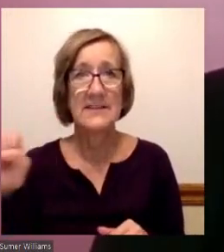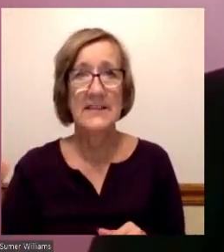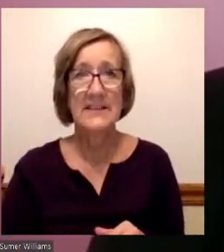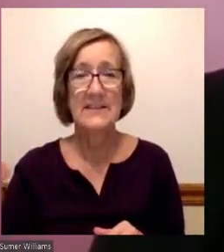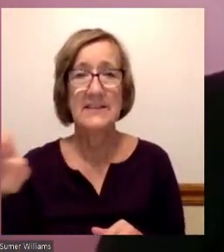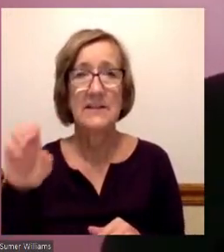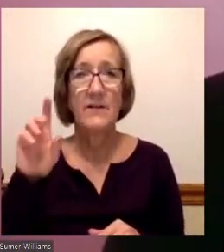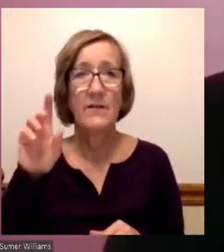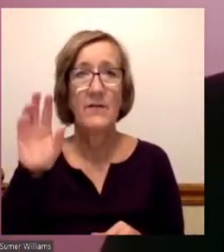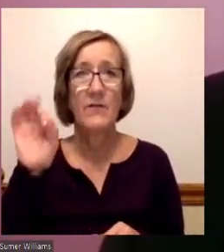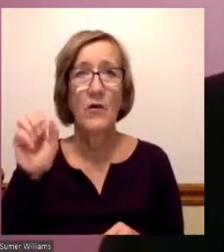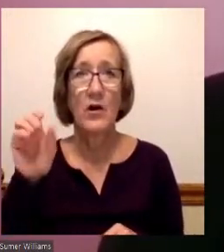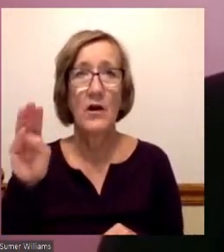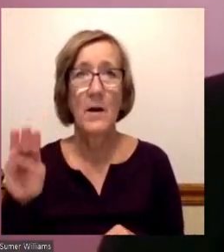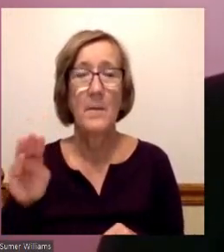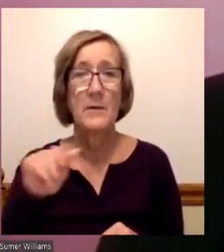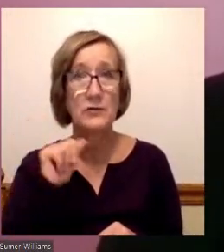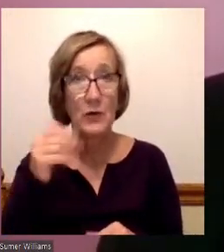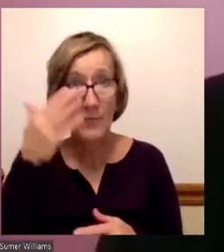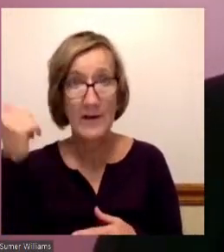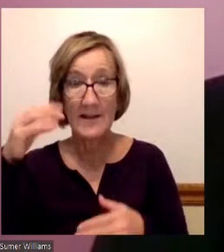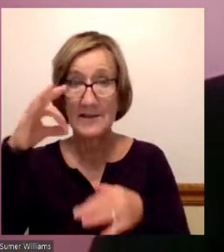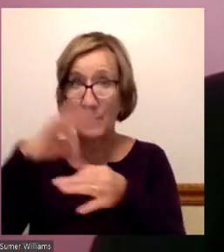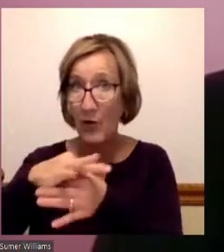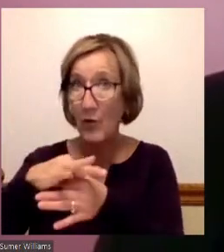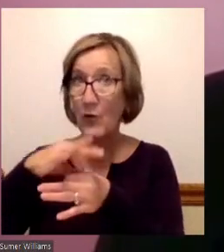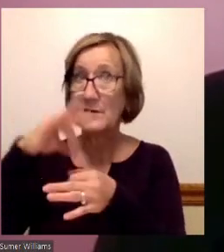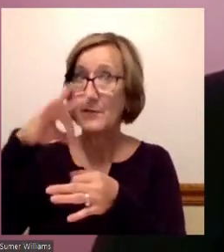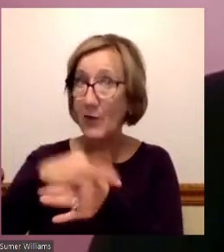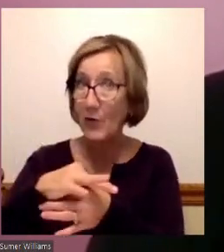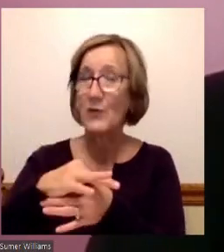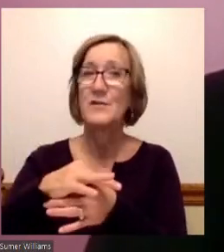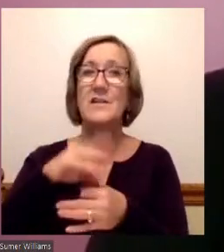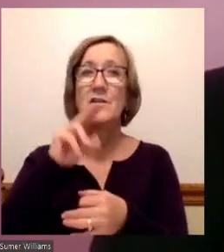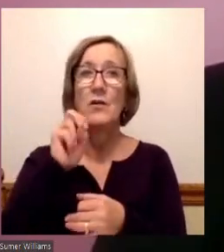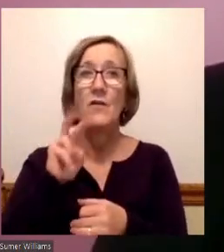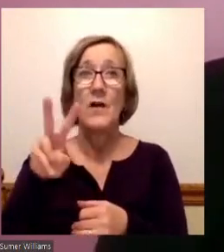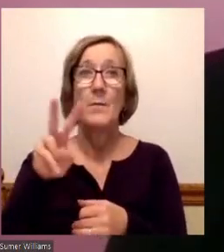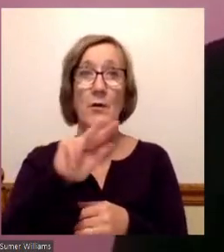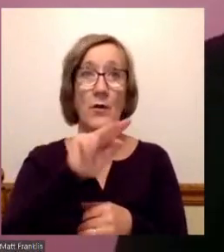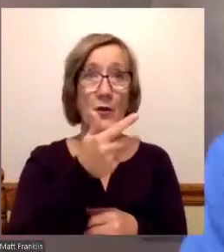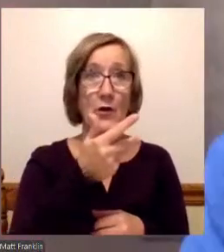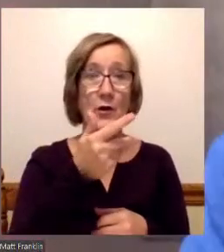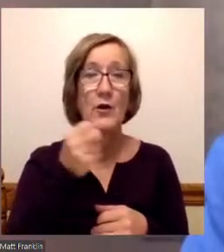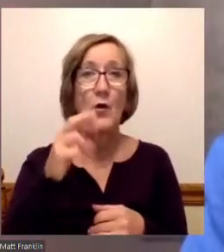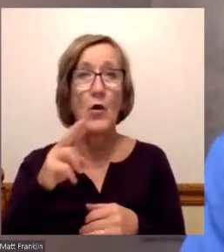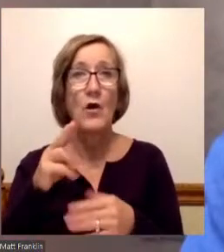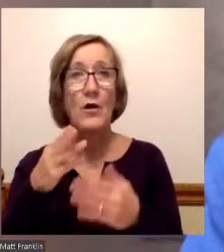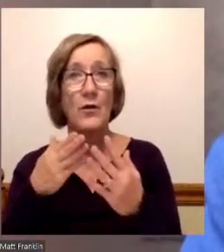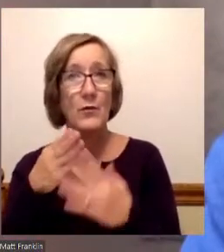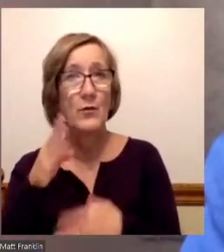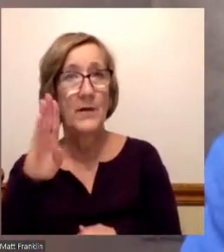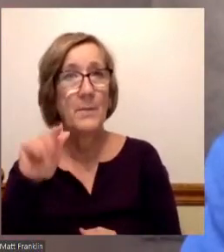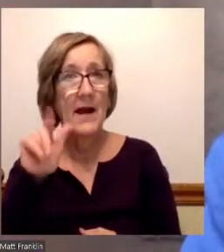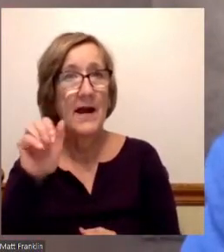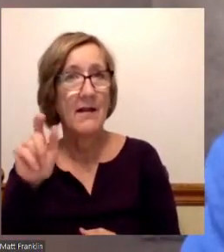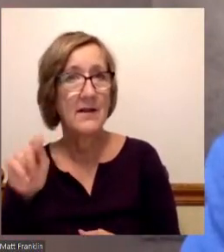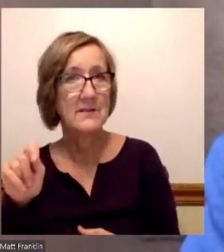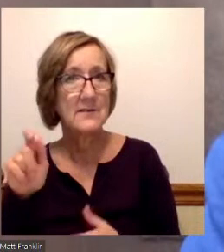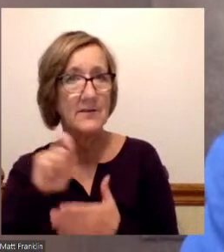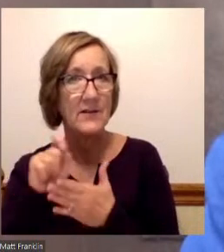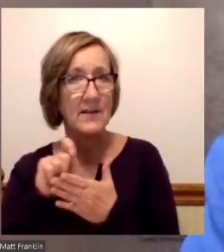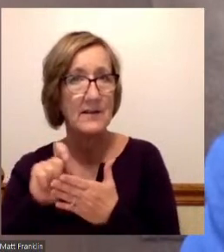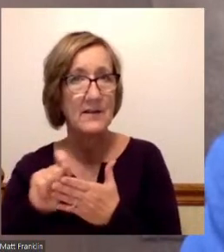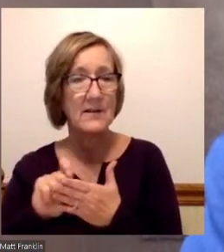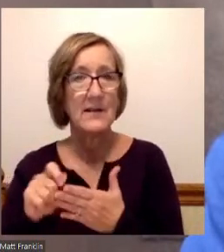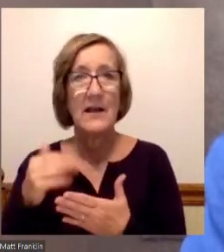vote, vote, vote, November 3rd or through your ballot. Yes. Thank you, everyone. And thank you, everybody at